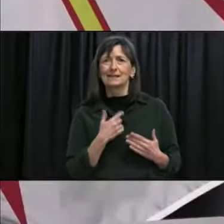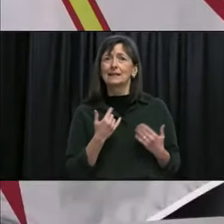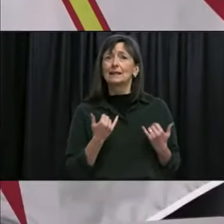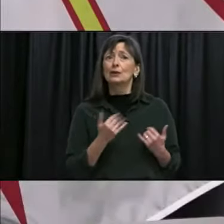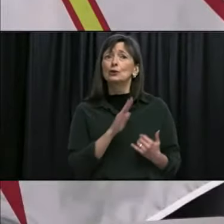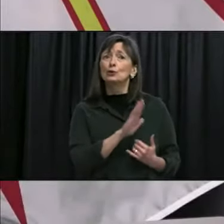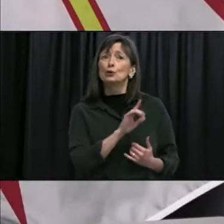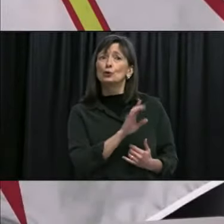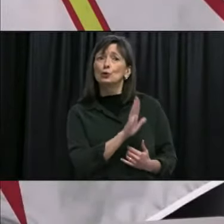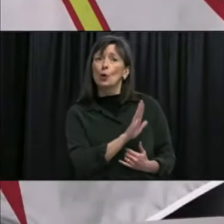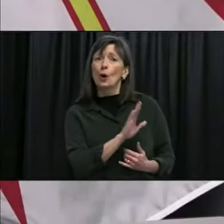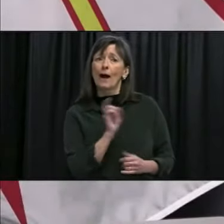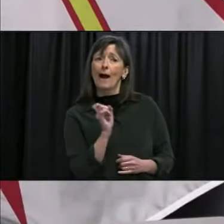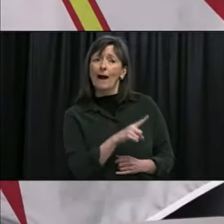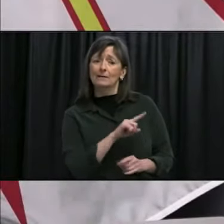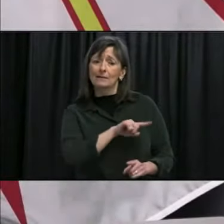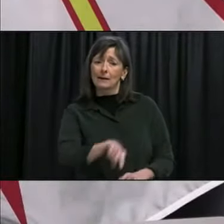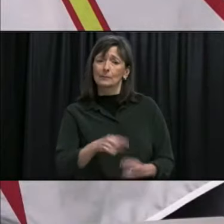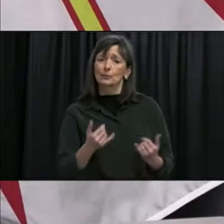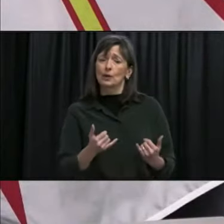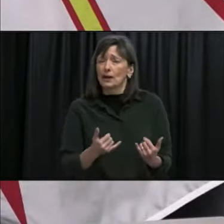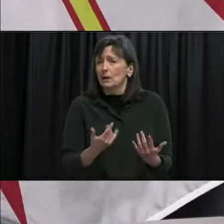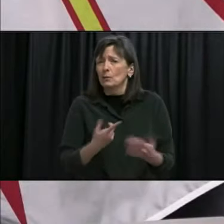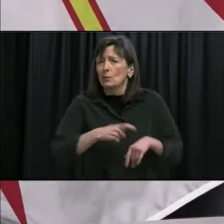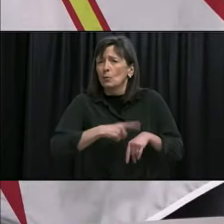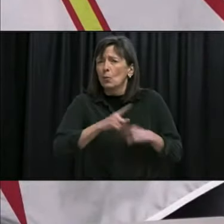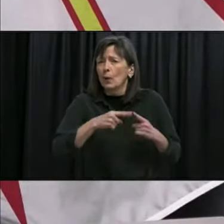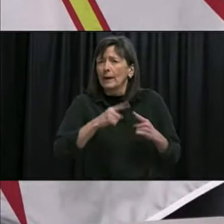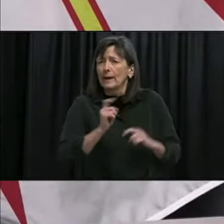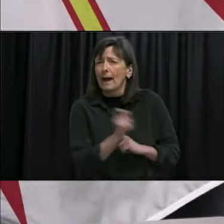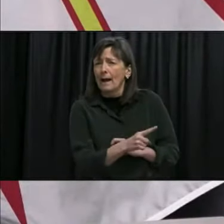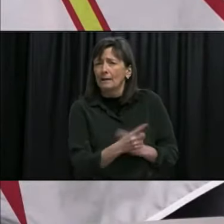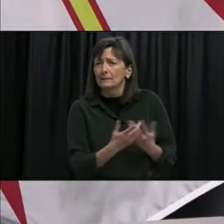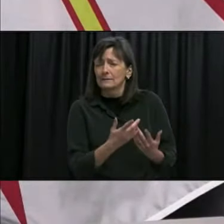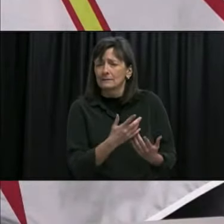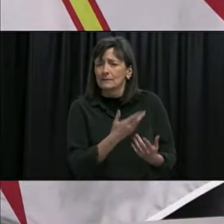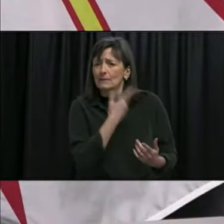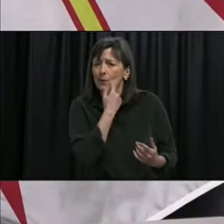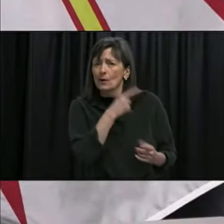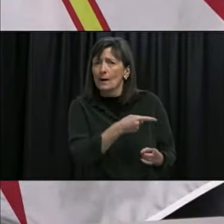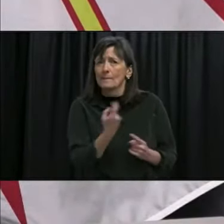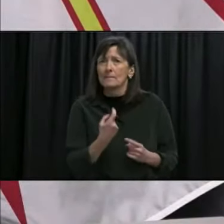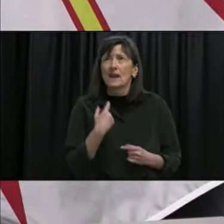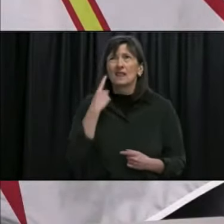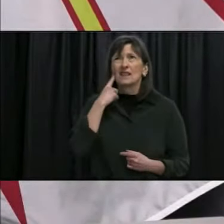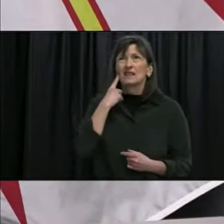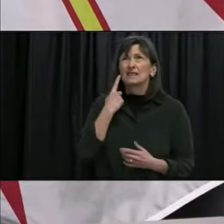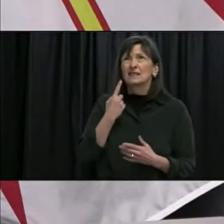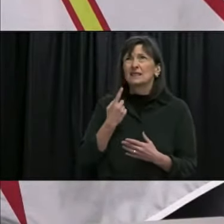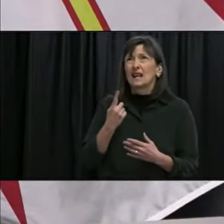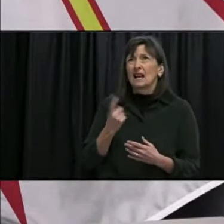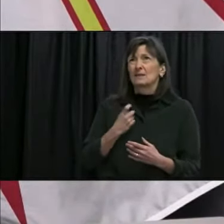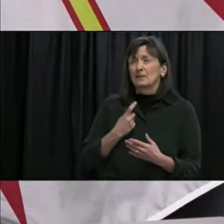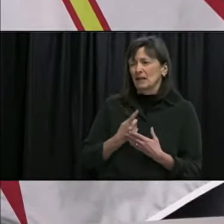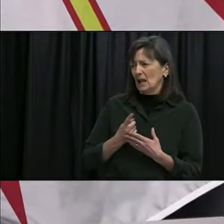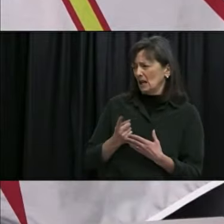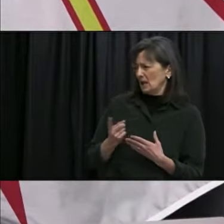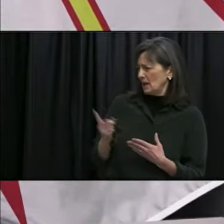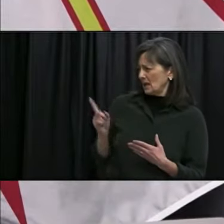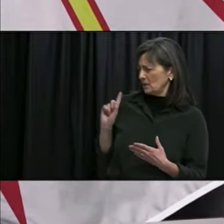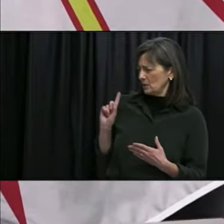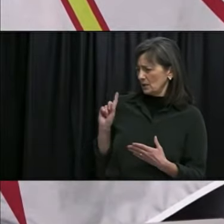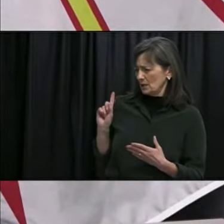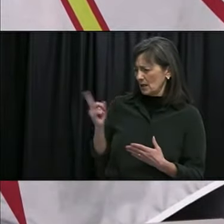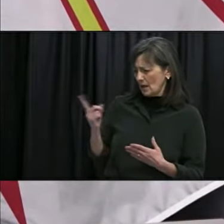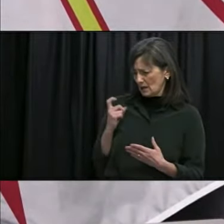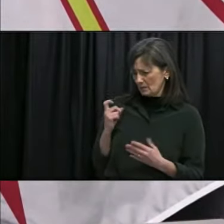so I was asked I think a week ago but there's previous discussions in terms